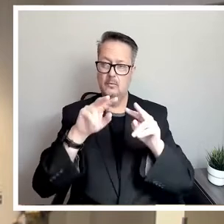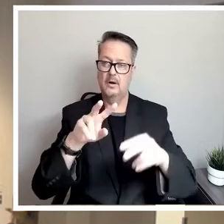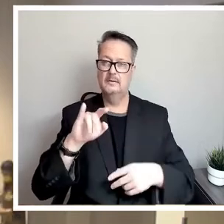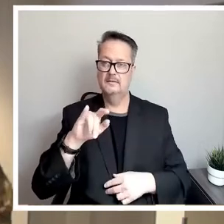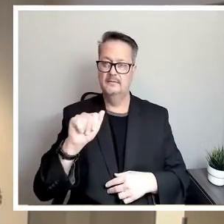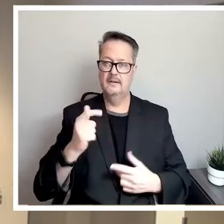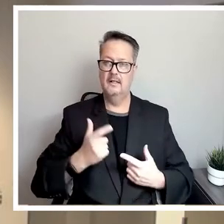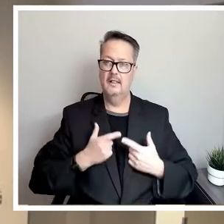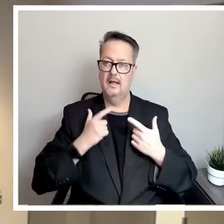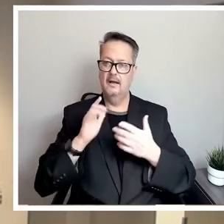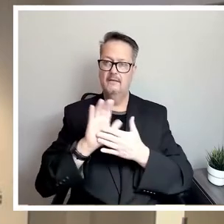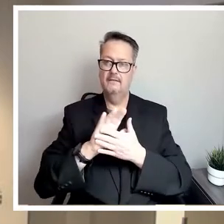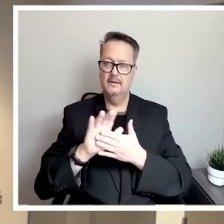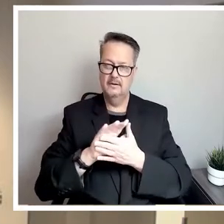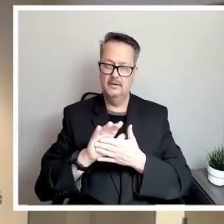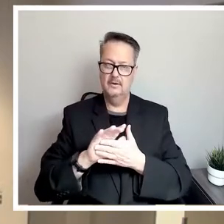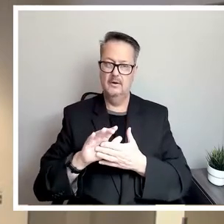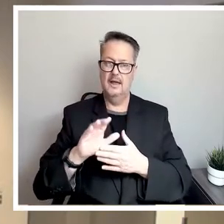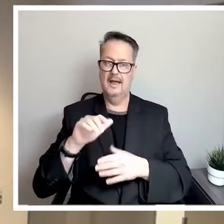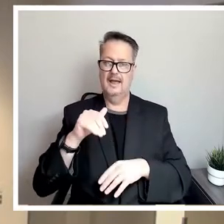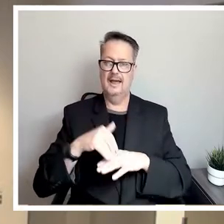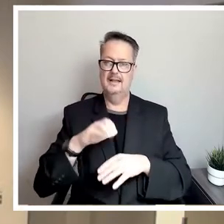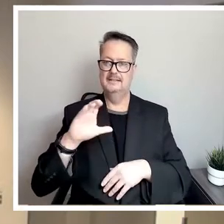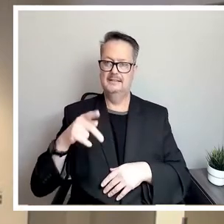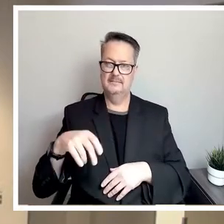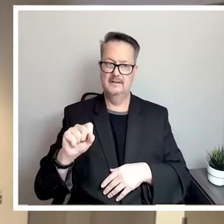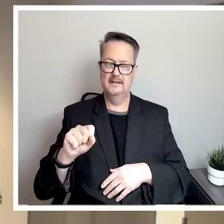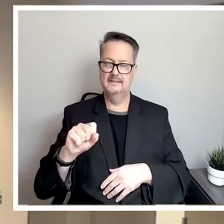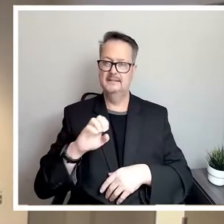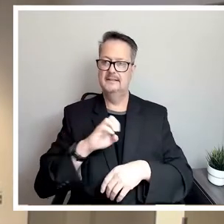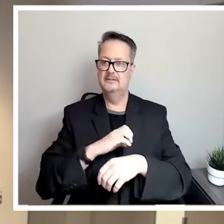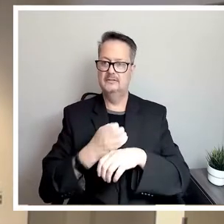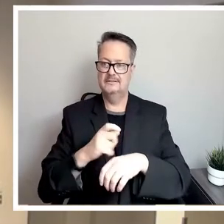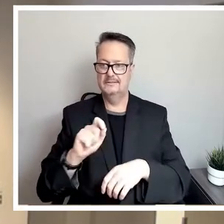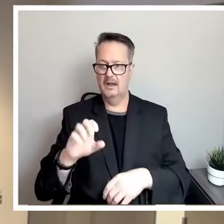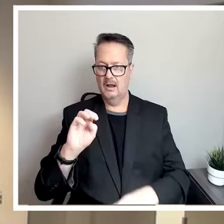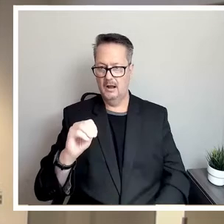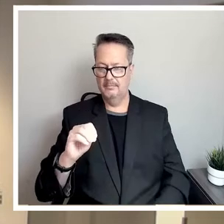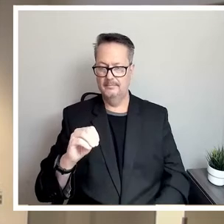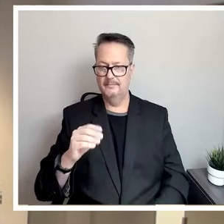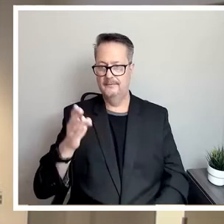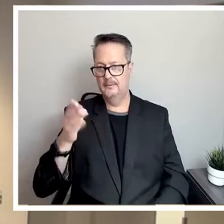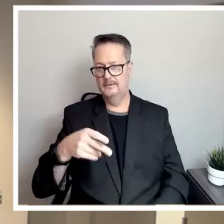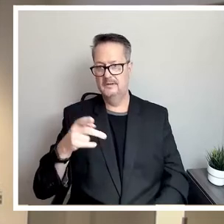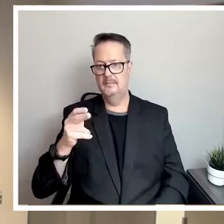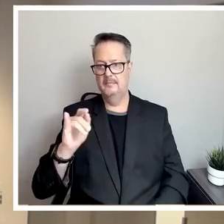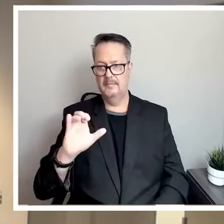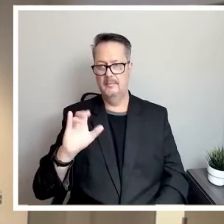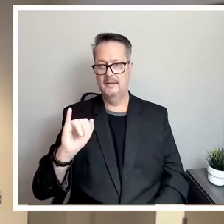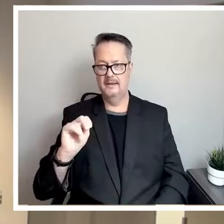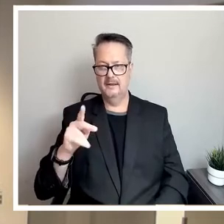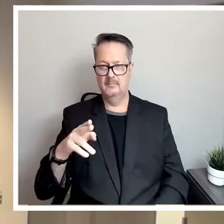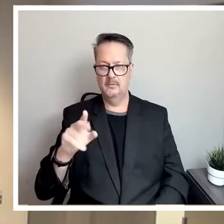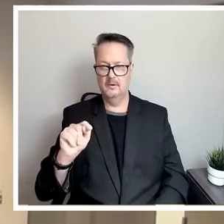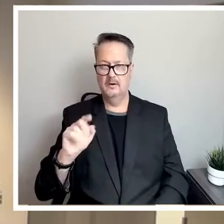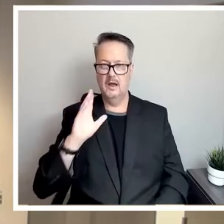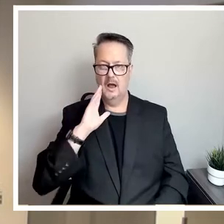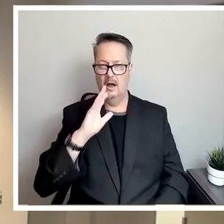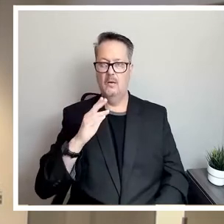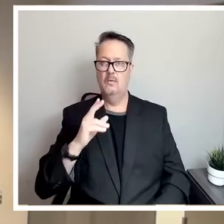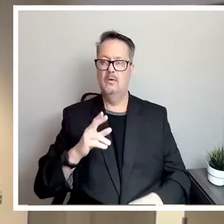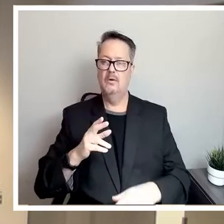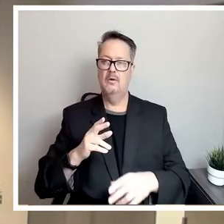cpsenergy.com forward slash public input I will call a speaker's name two times